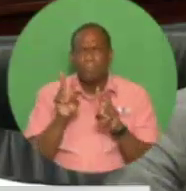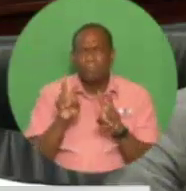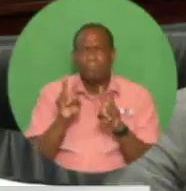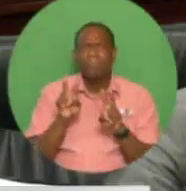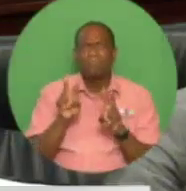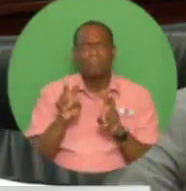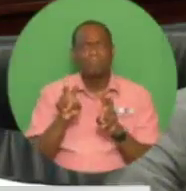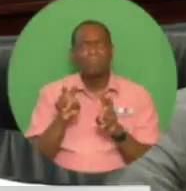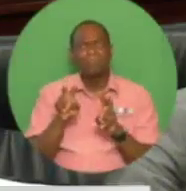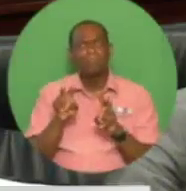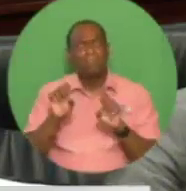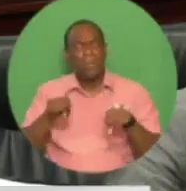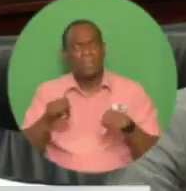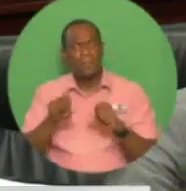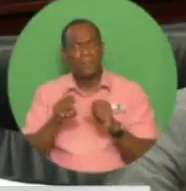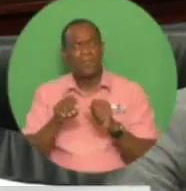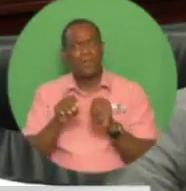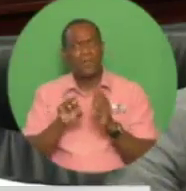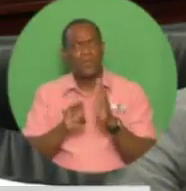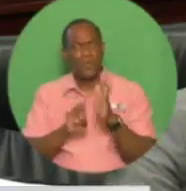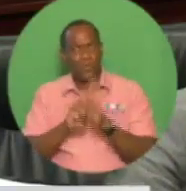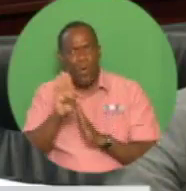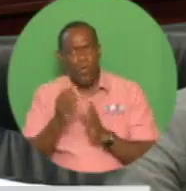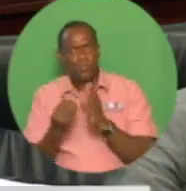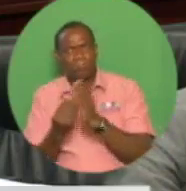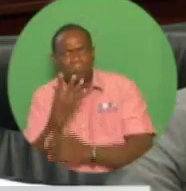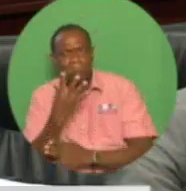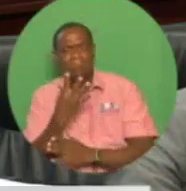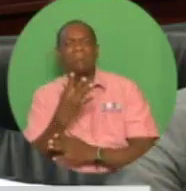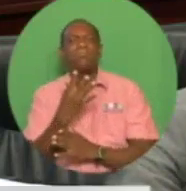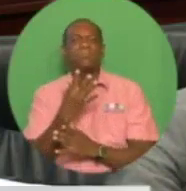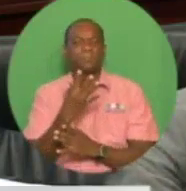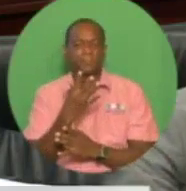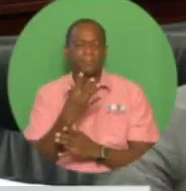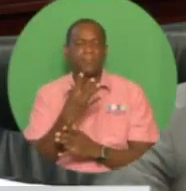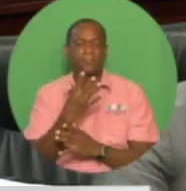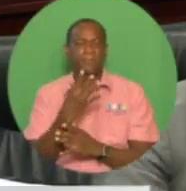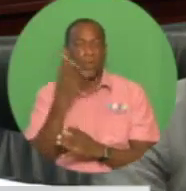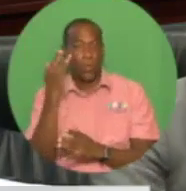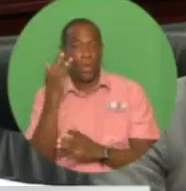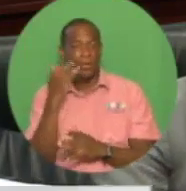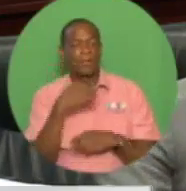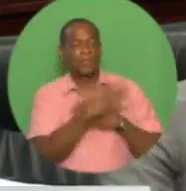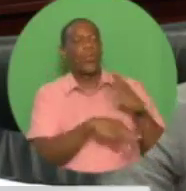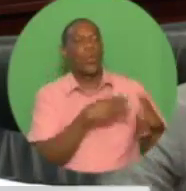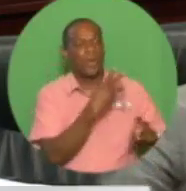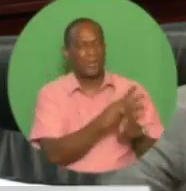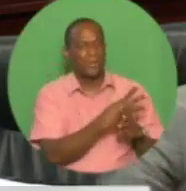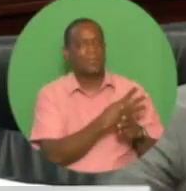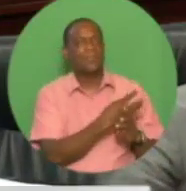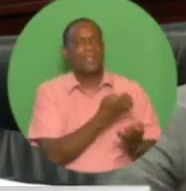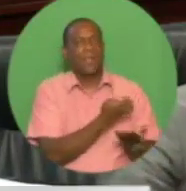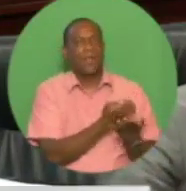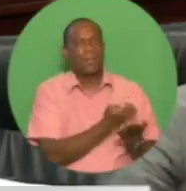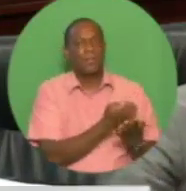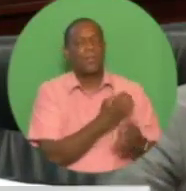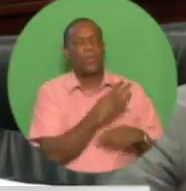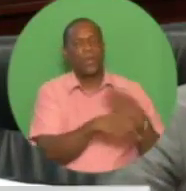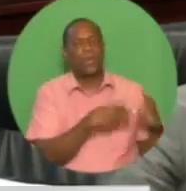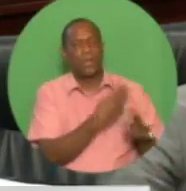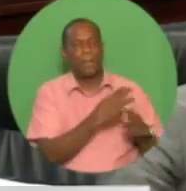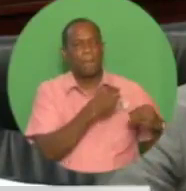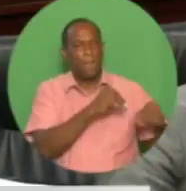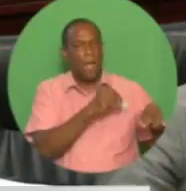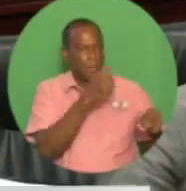facilitated by global growth, the recent recovery in world oil markets, and by increased natural gas production in